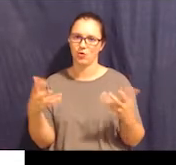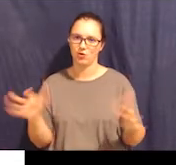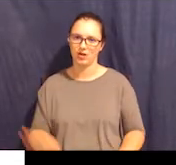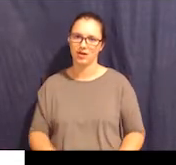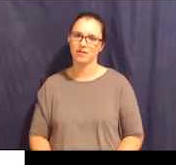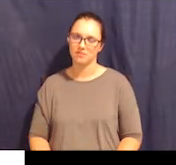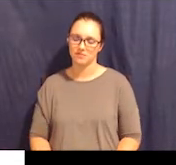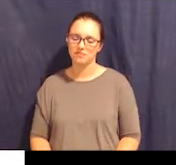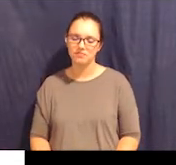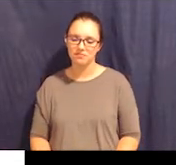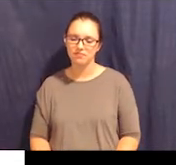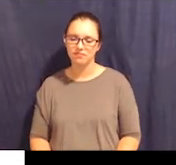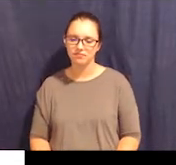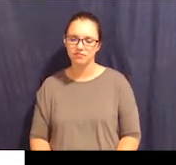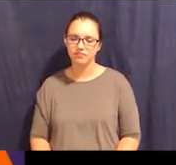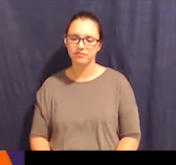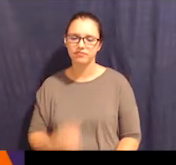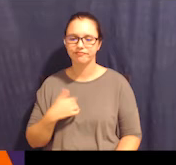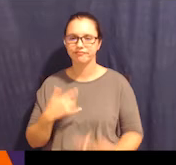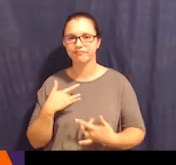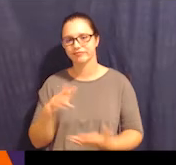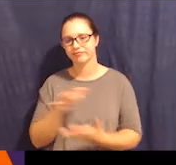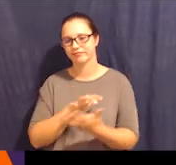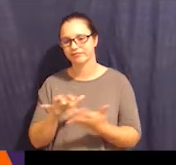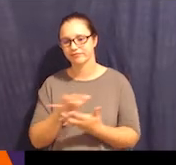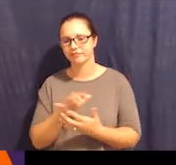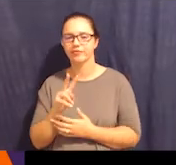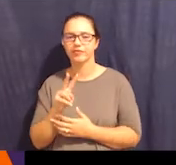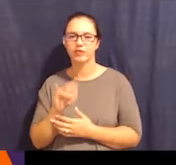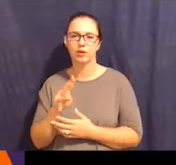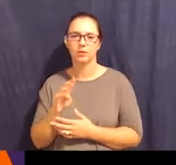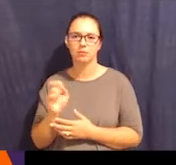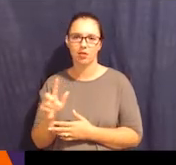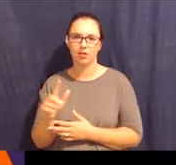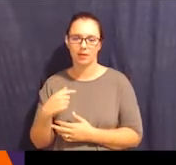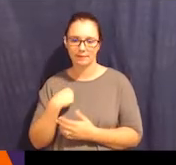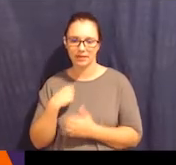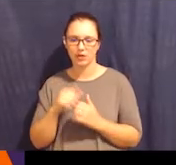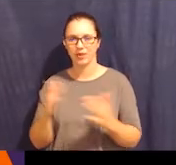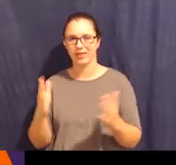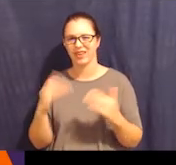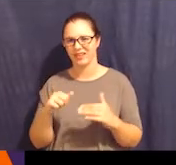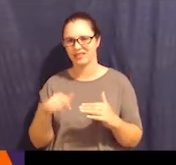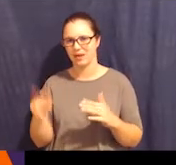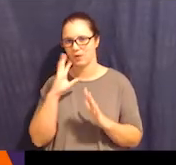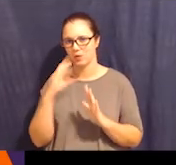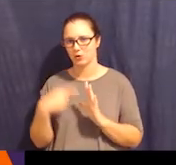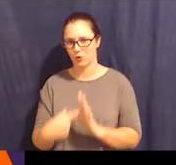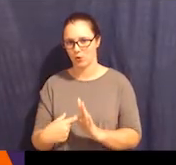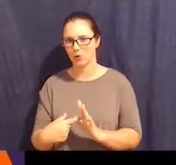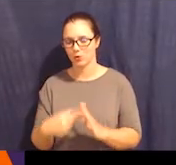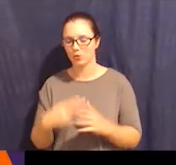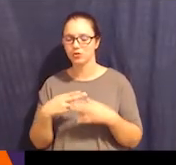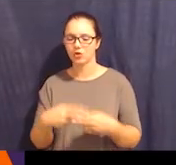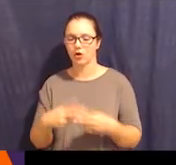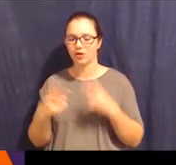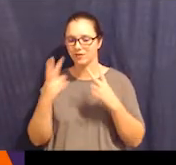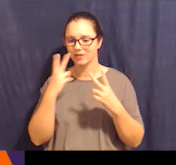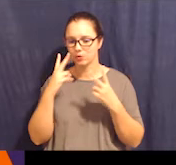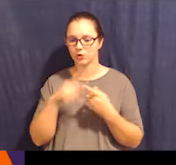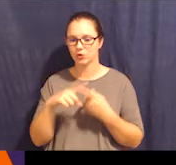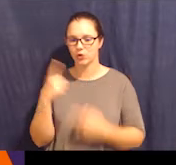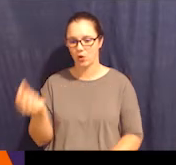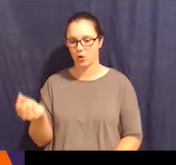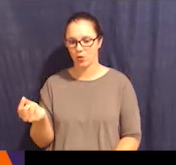with the next app that I'm going to show you called Visuals to Go. And Visuals to Go is more similar to